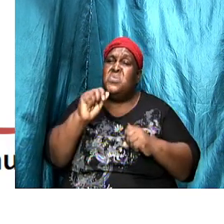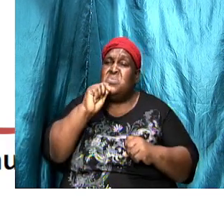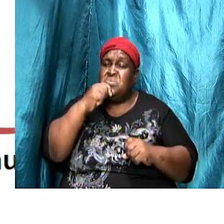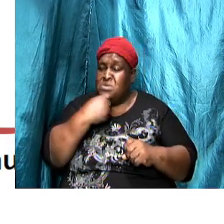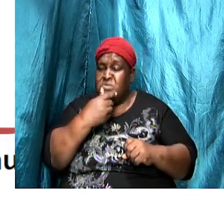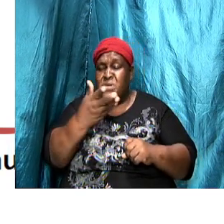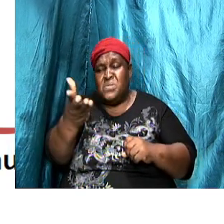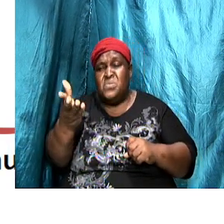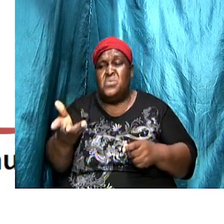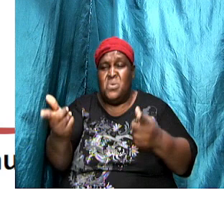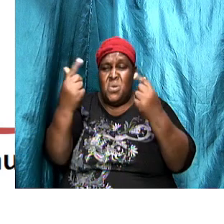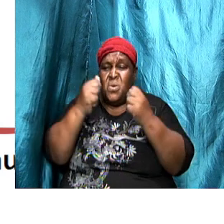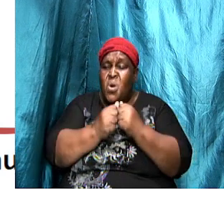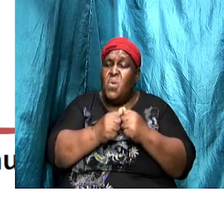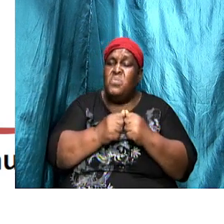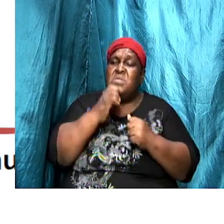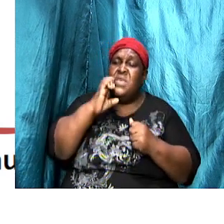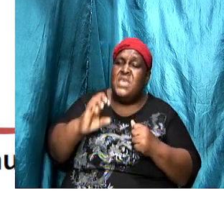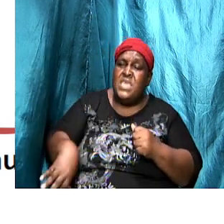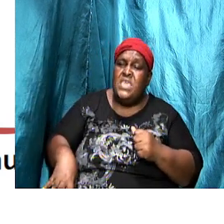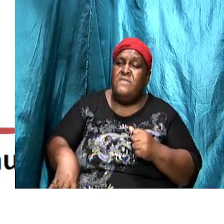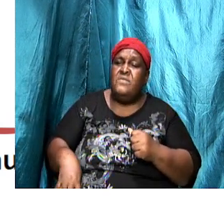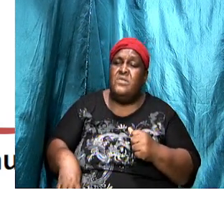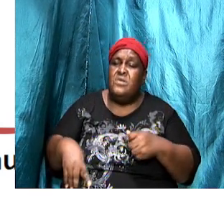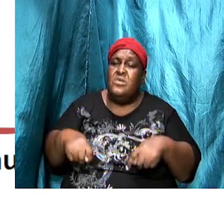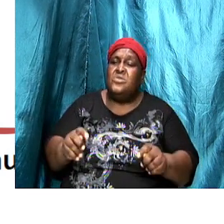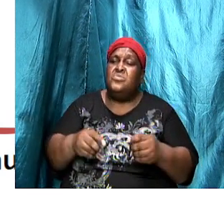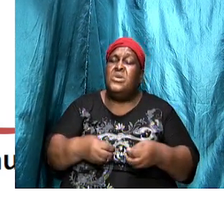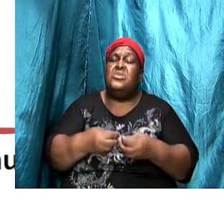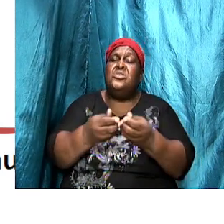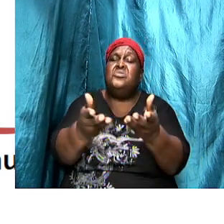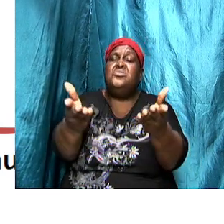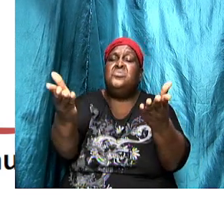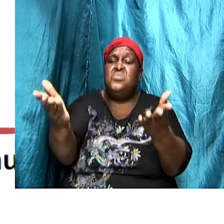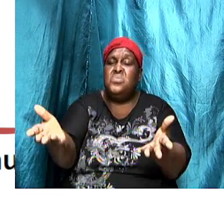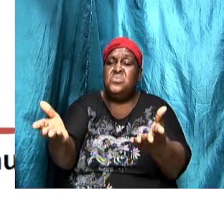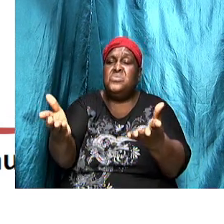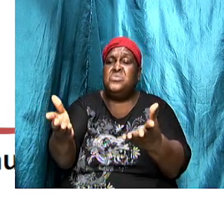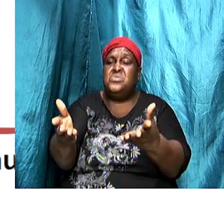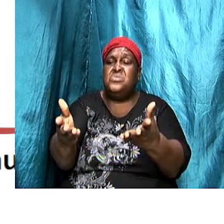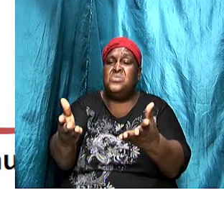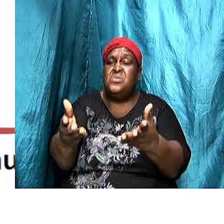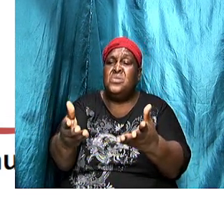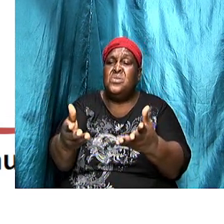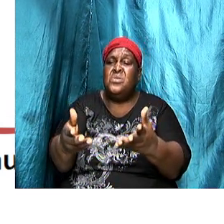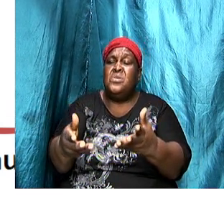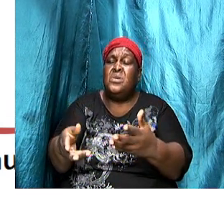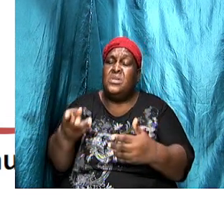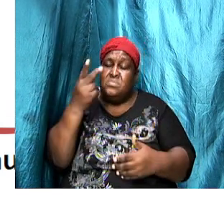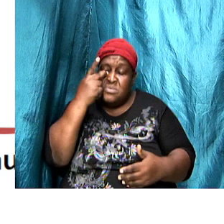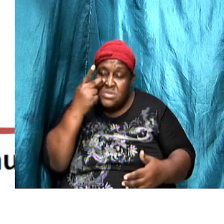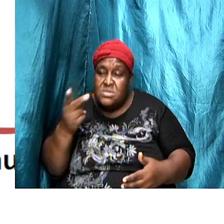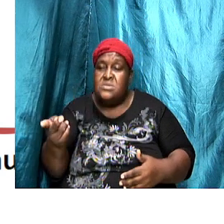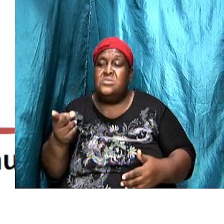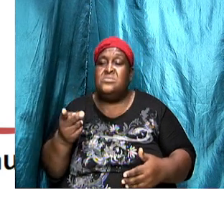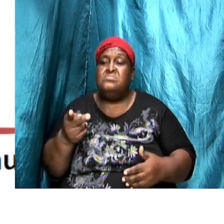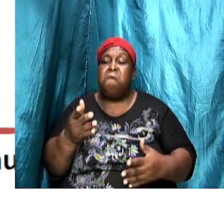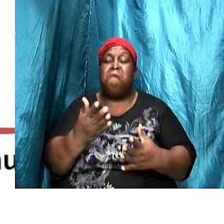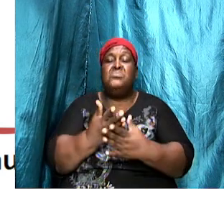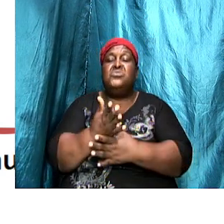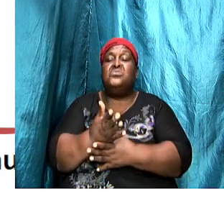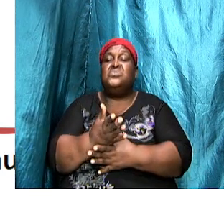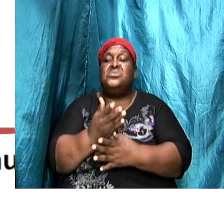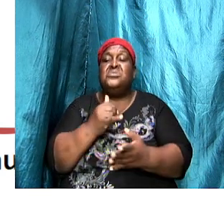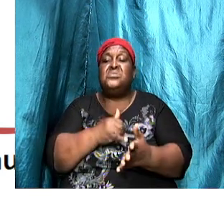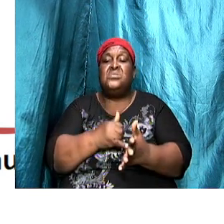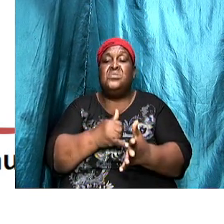things trying to introduce it into the church they opposed it they saw through it and